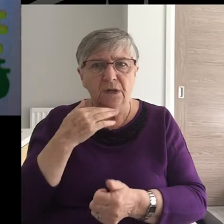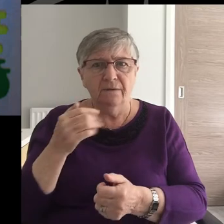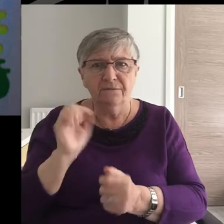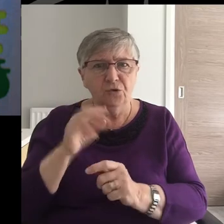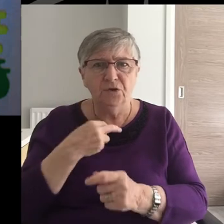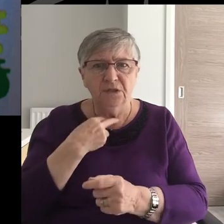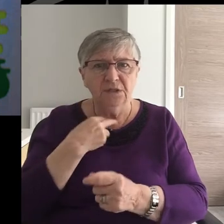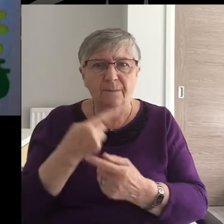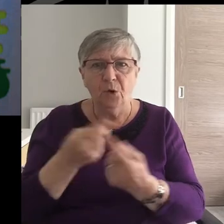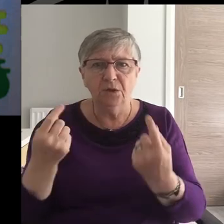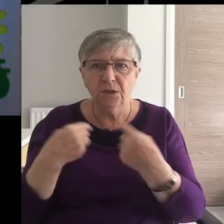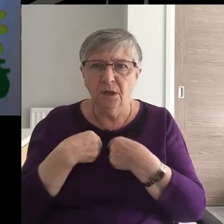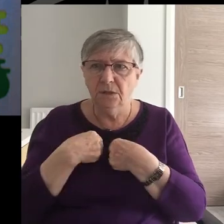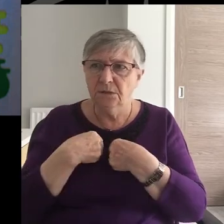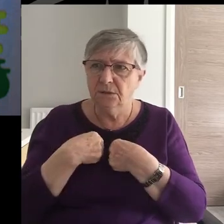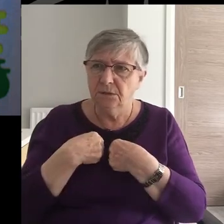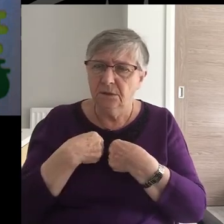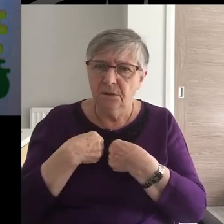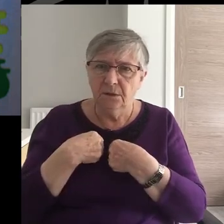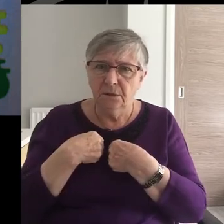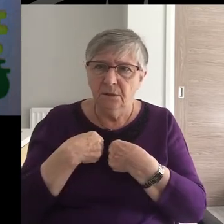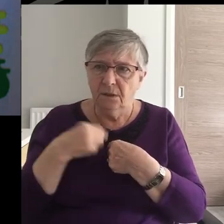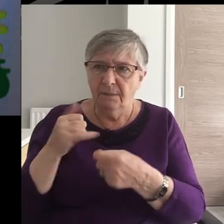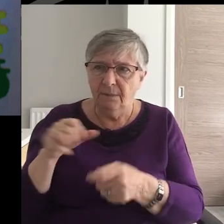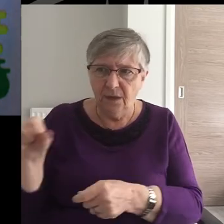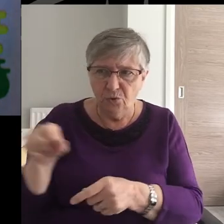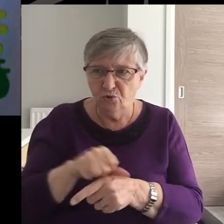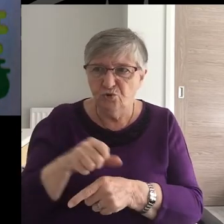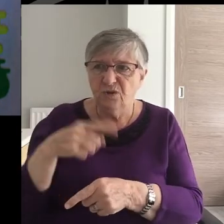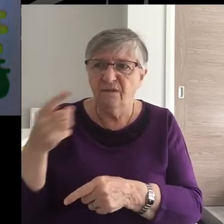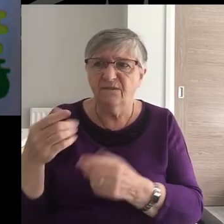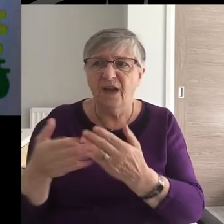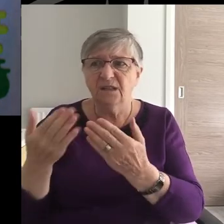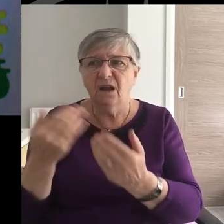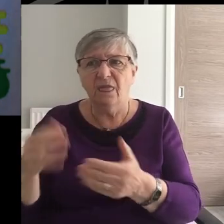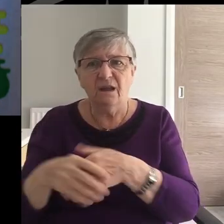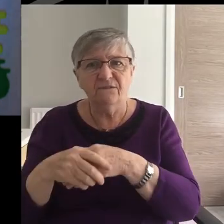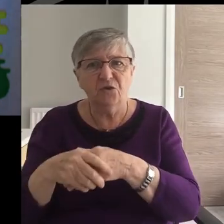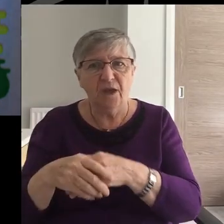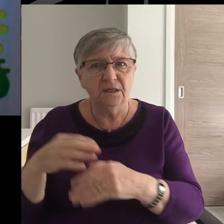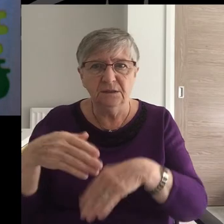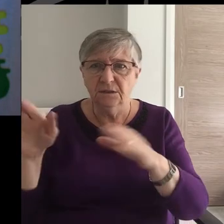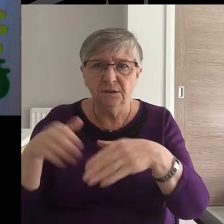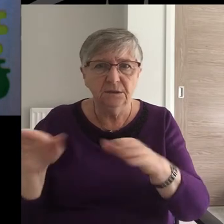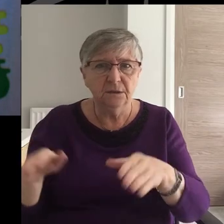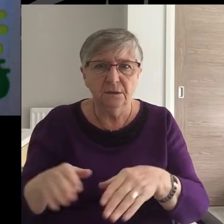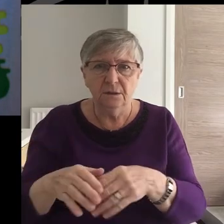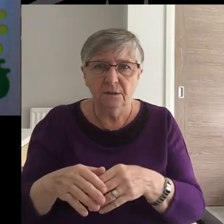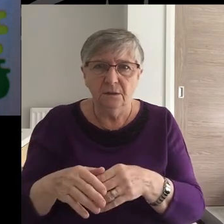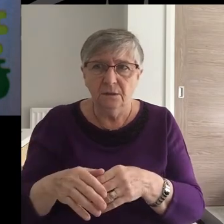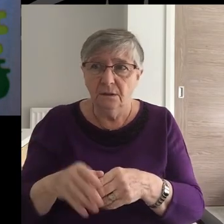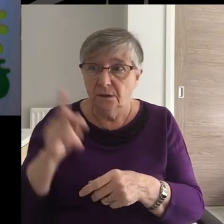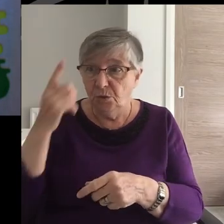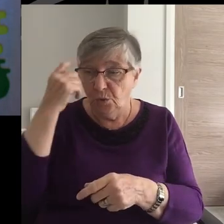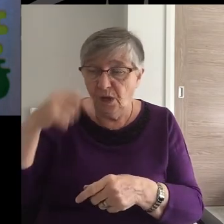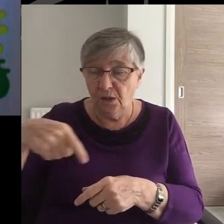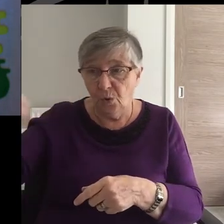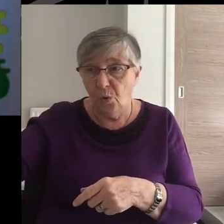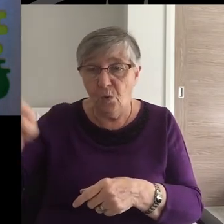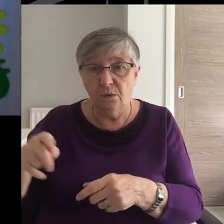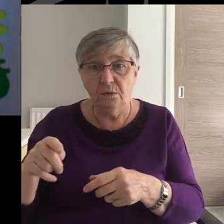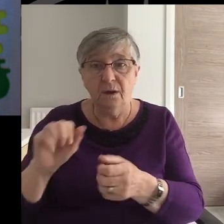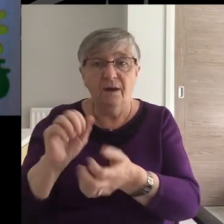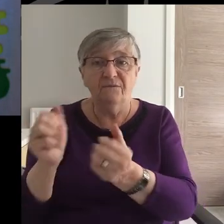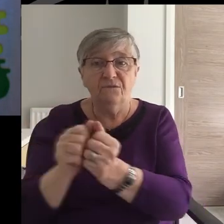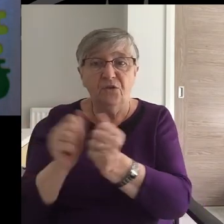Where will this end? Maybe you should find another club to join. Hey, you could go